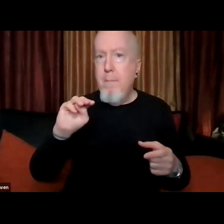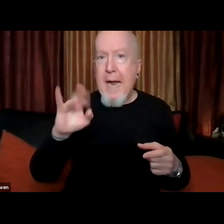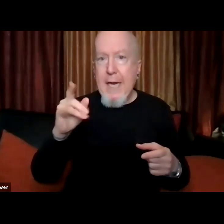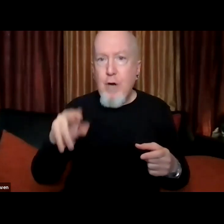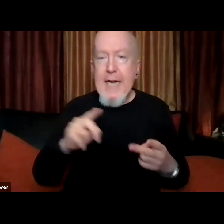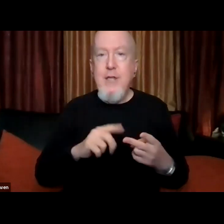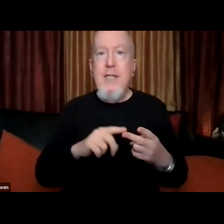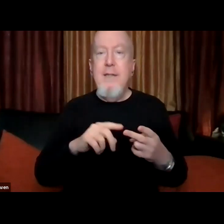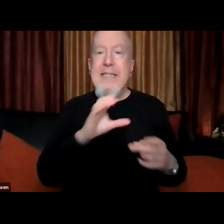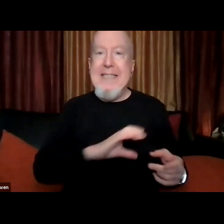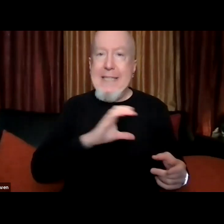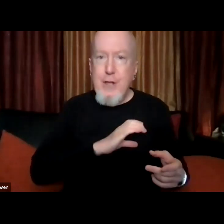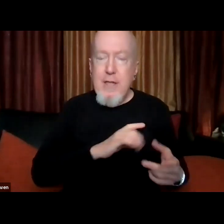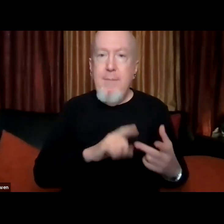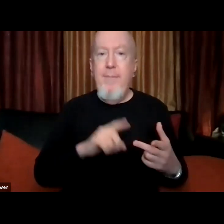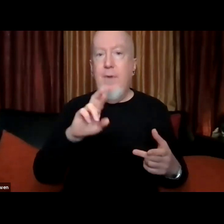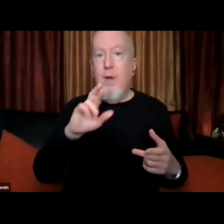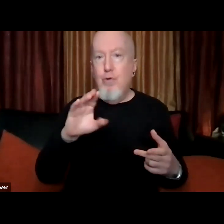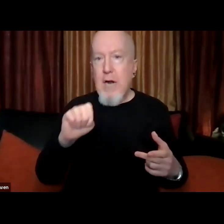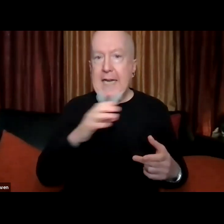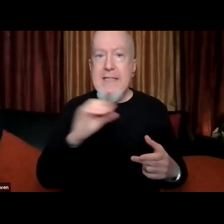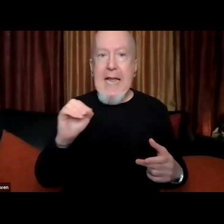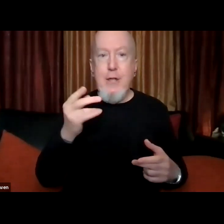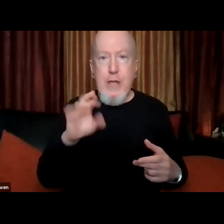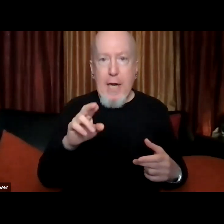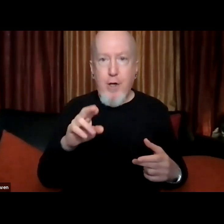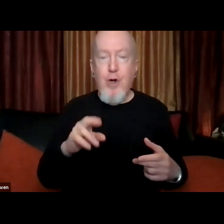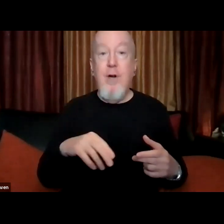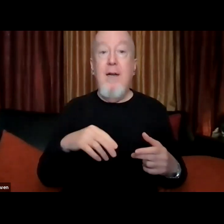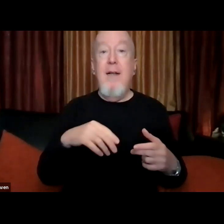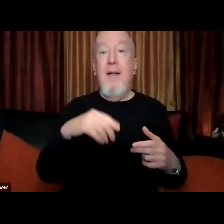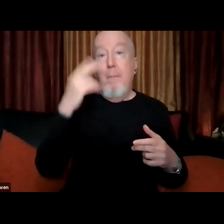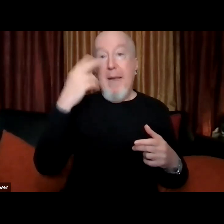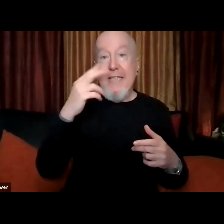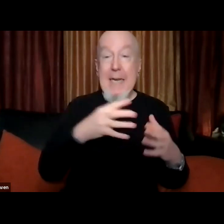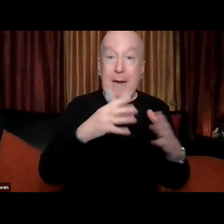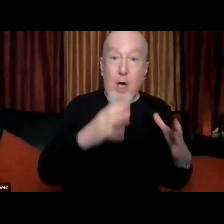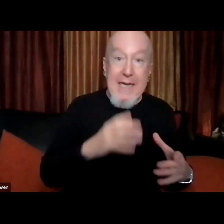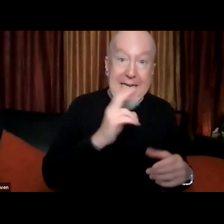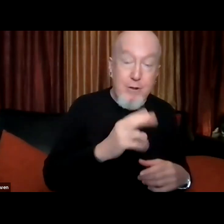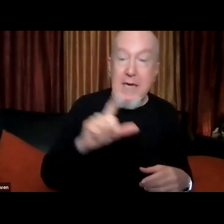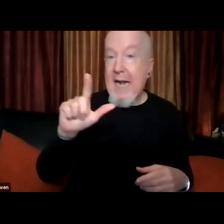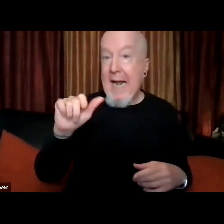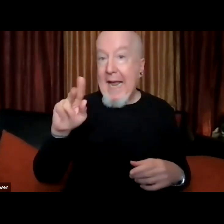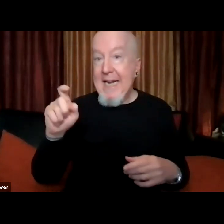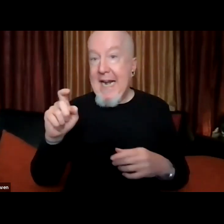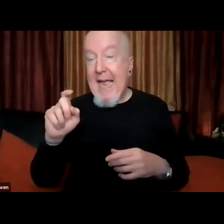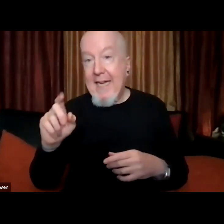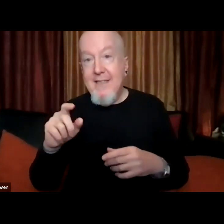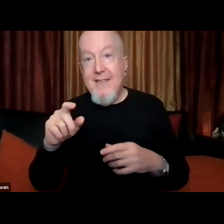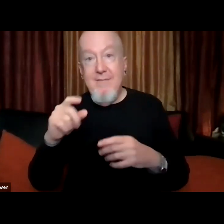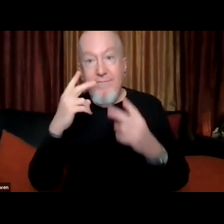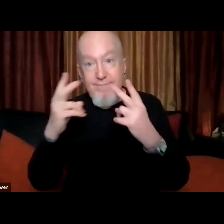race and gender mexican american history latinx literature and visual culture